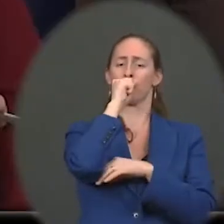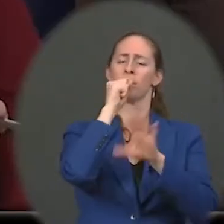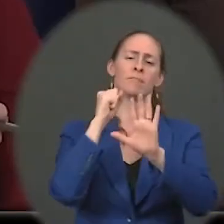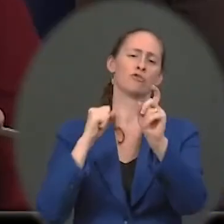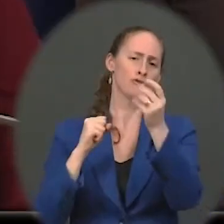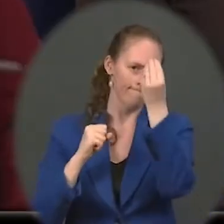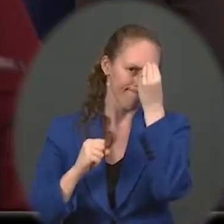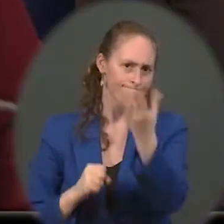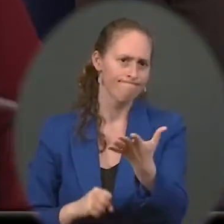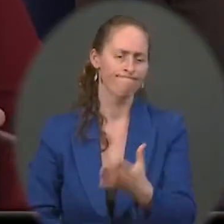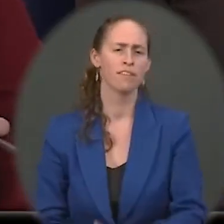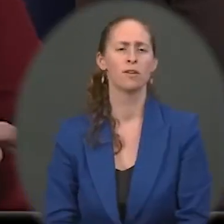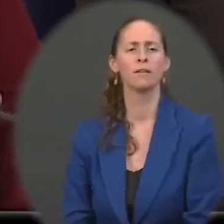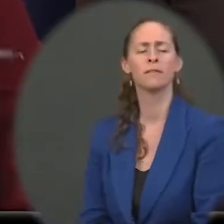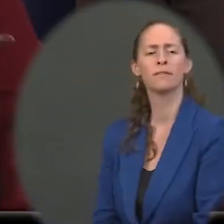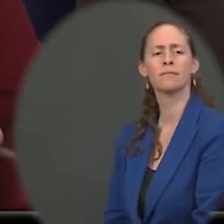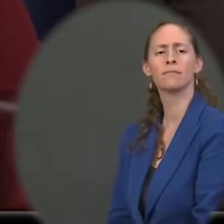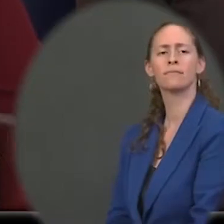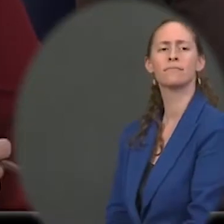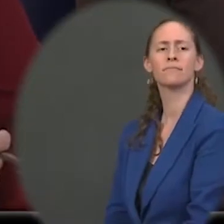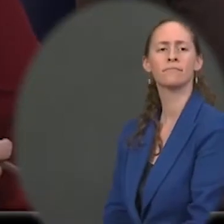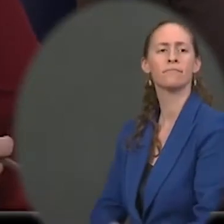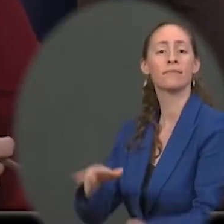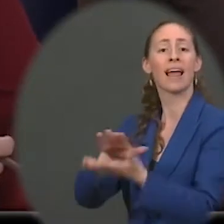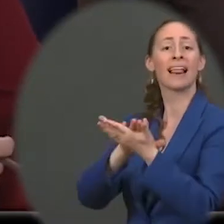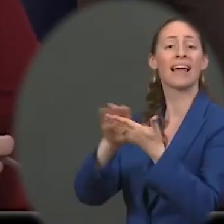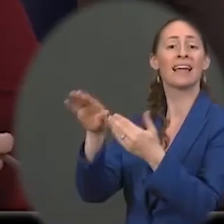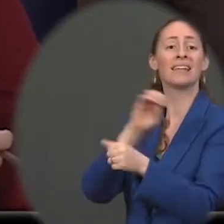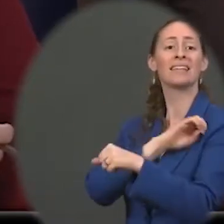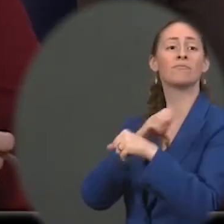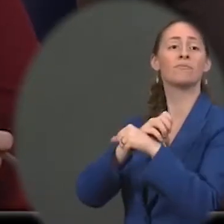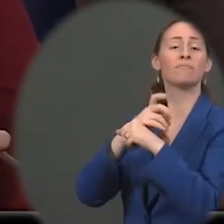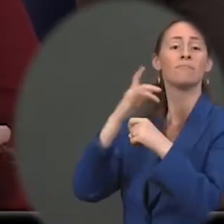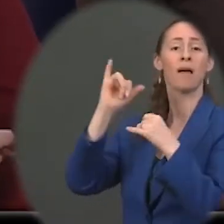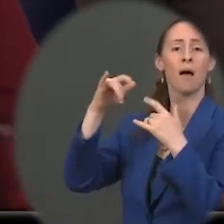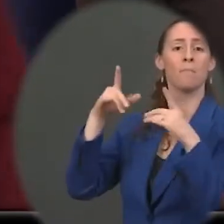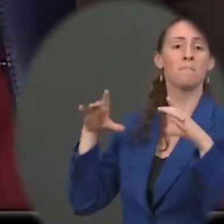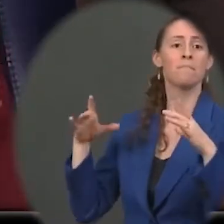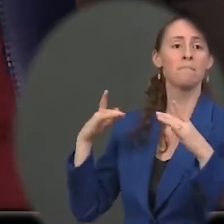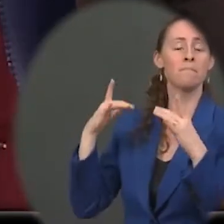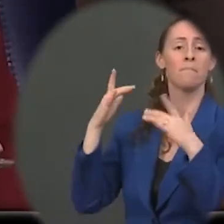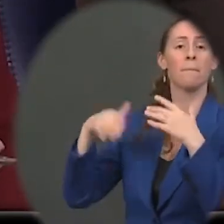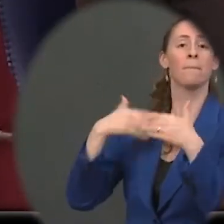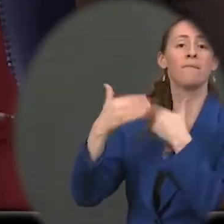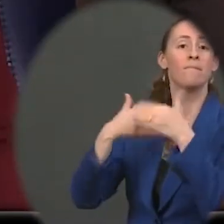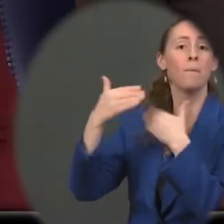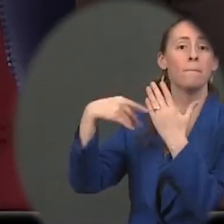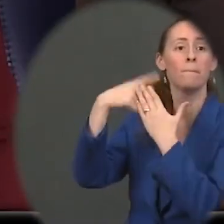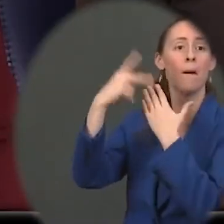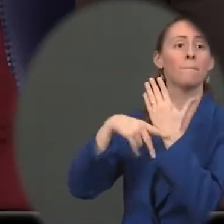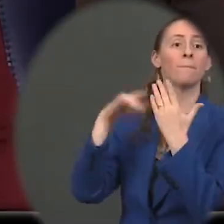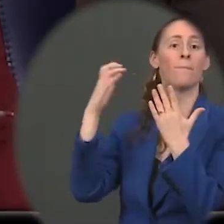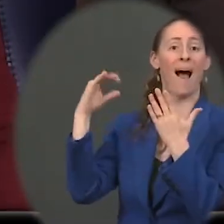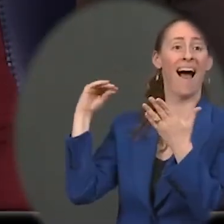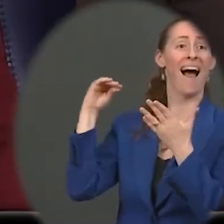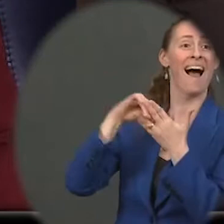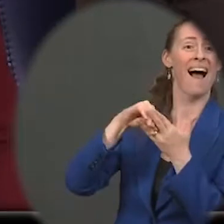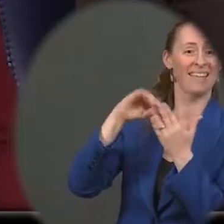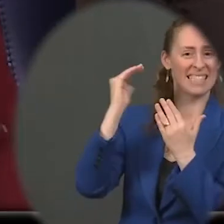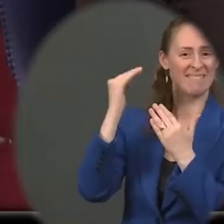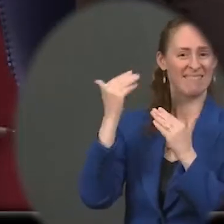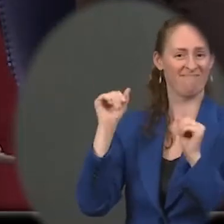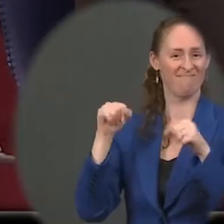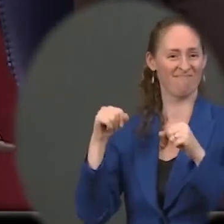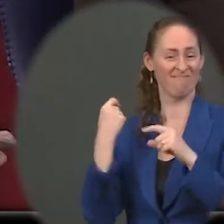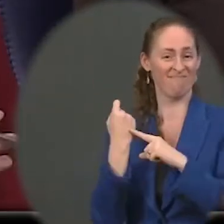Performance Program might not make it in the final version of the reconciliation package. That was a really big part of how the President planned to meet